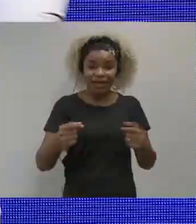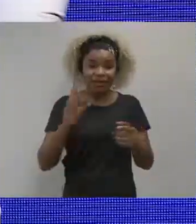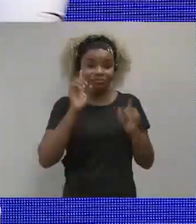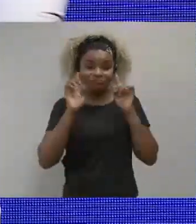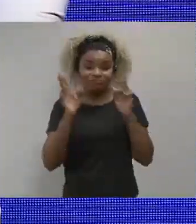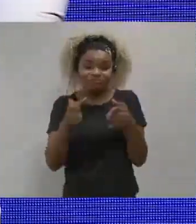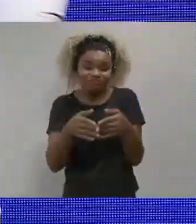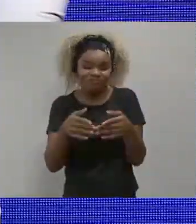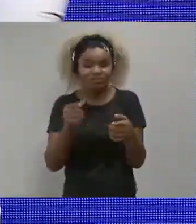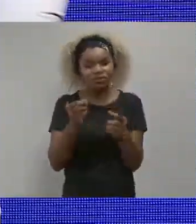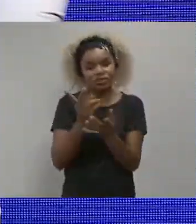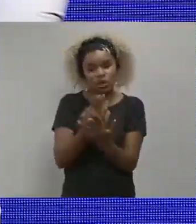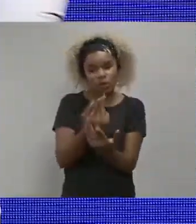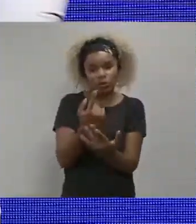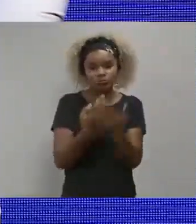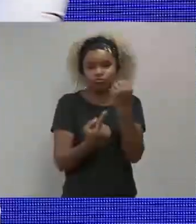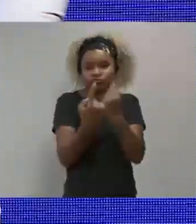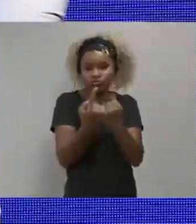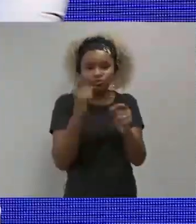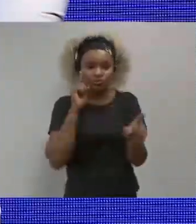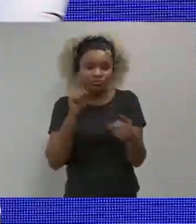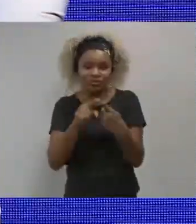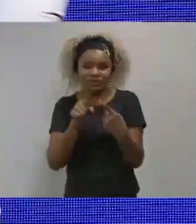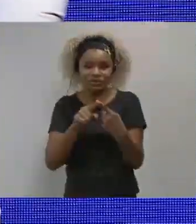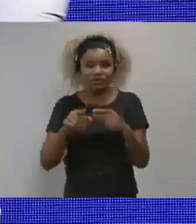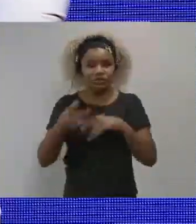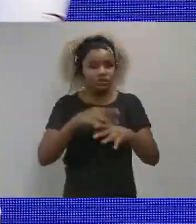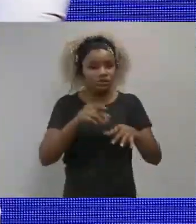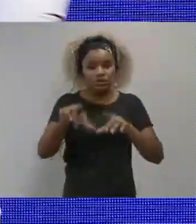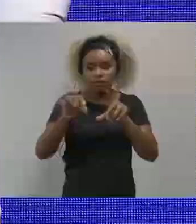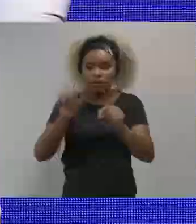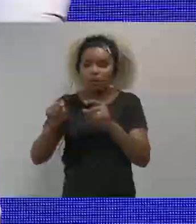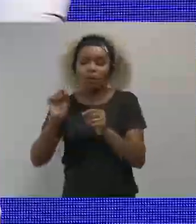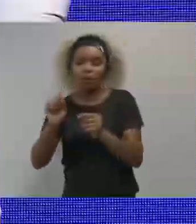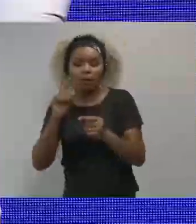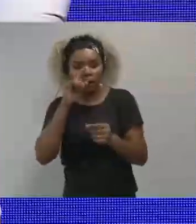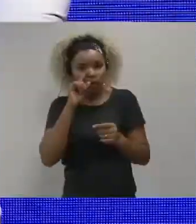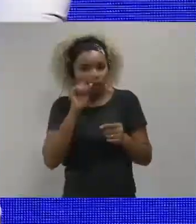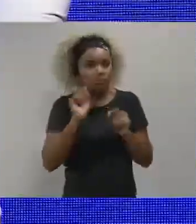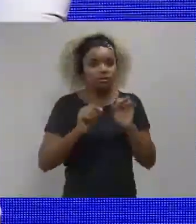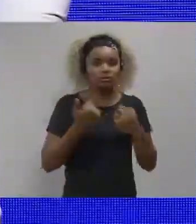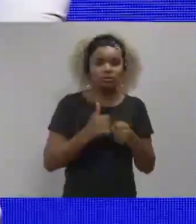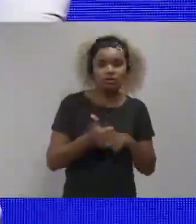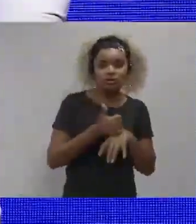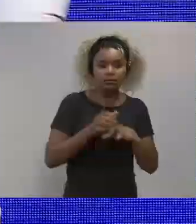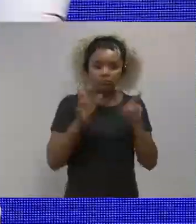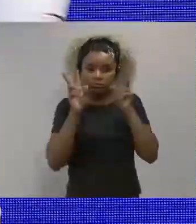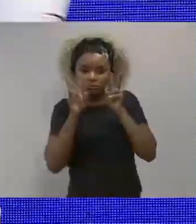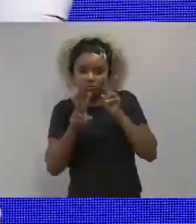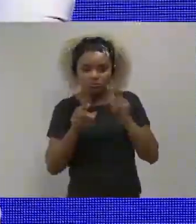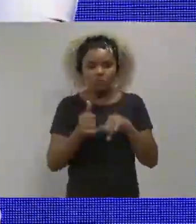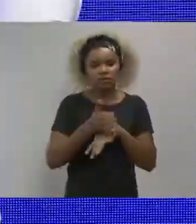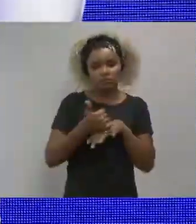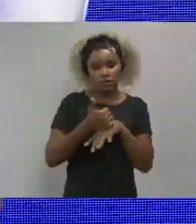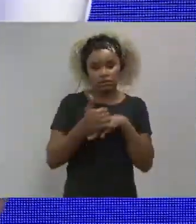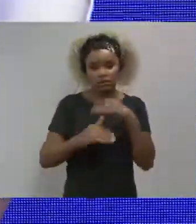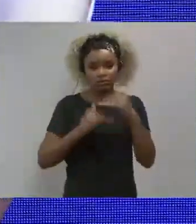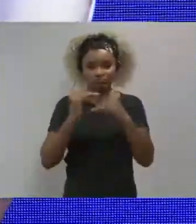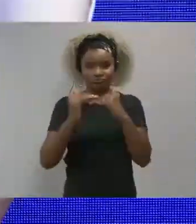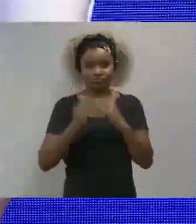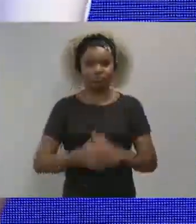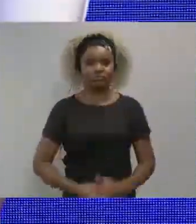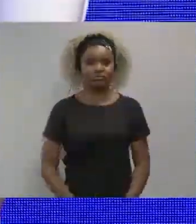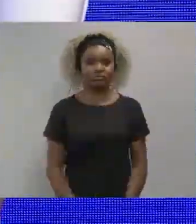actors looking for something, and they are willing to build it together. So we need to